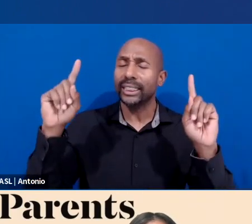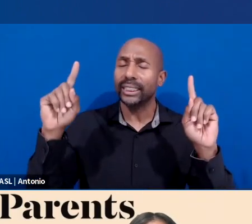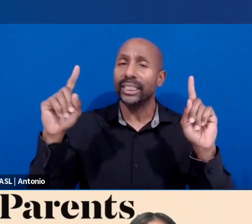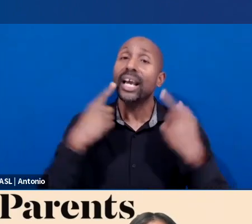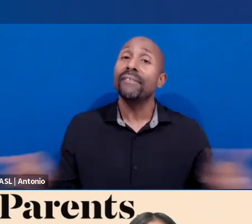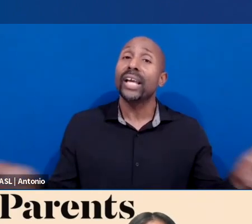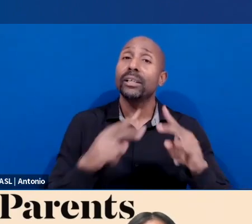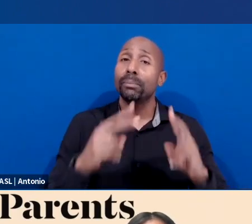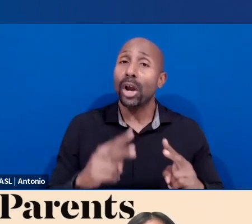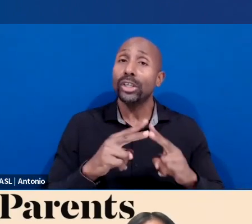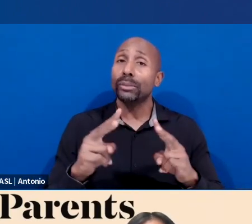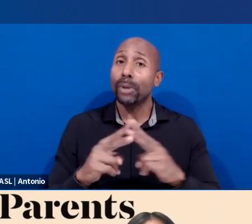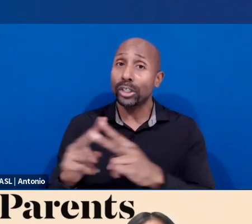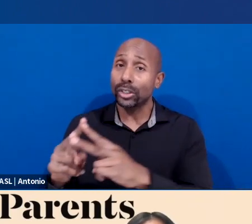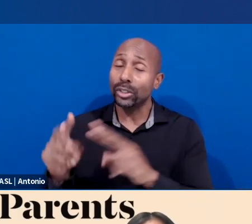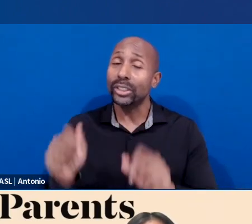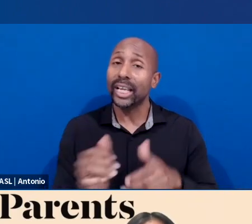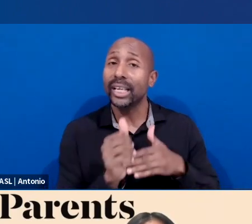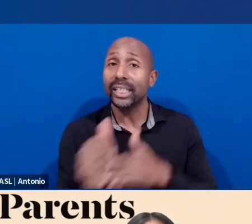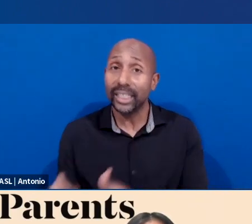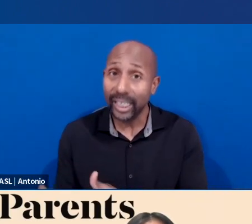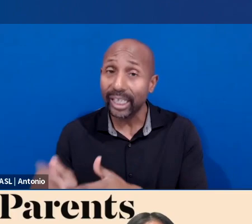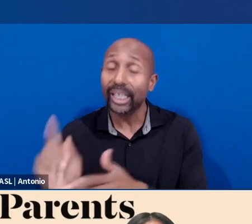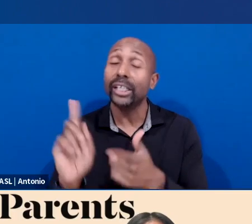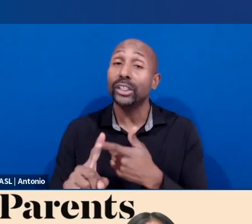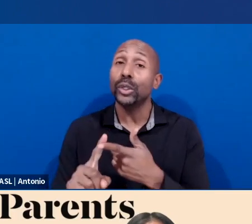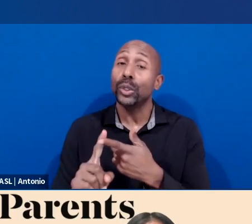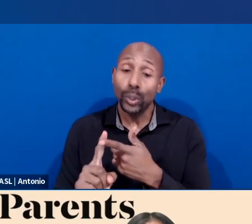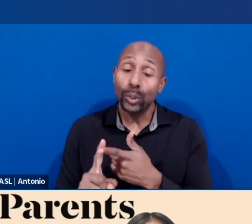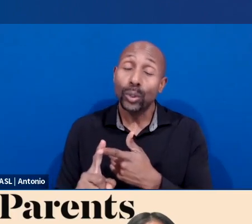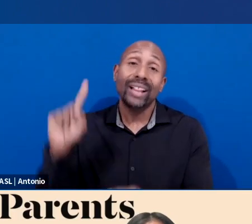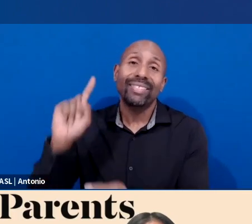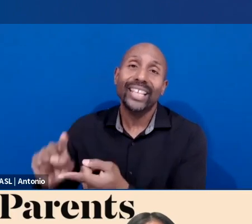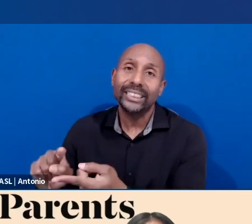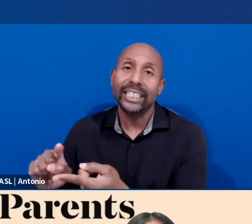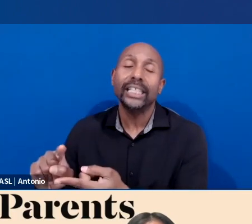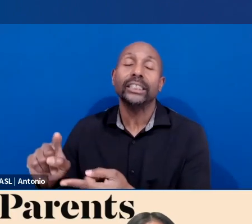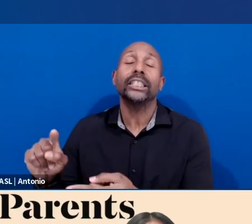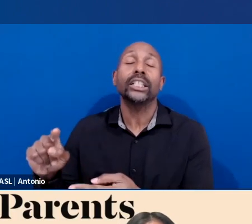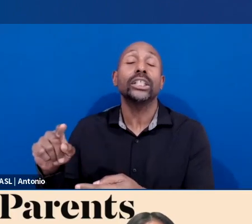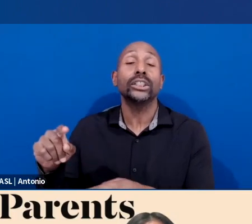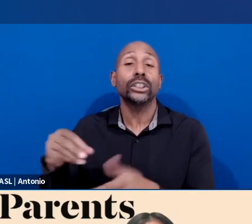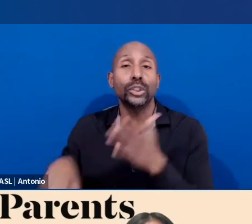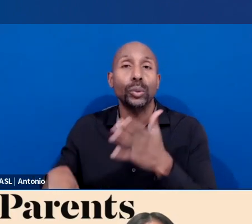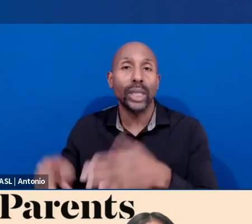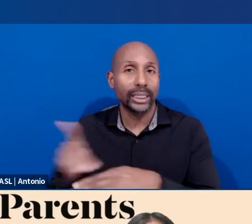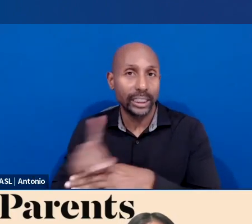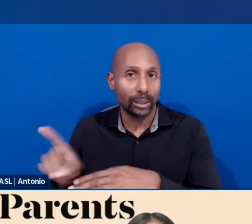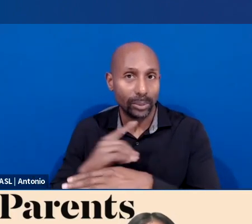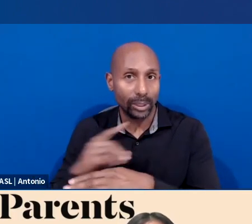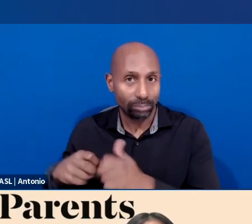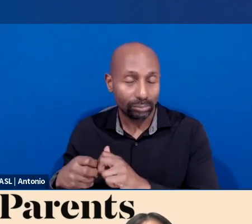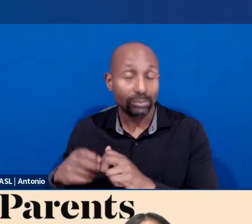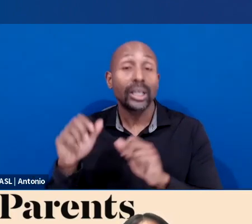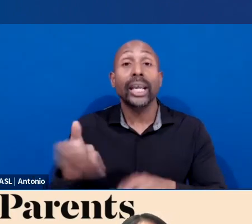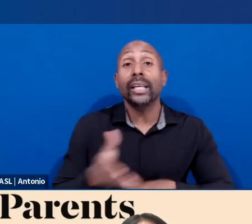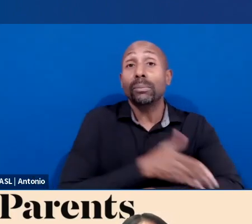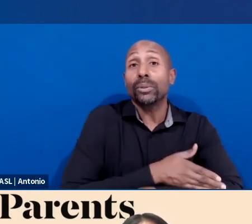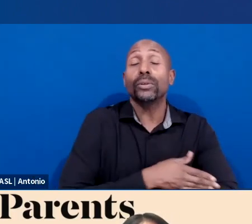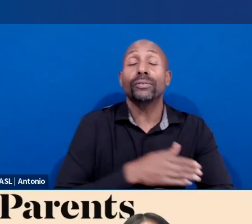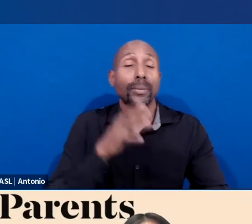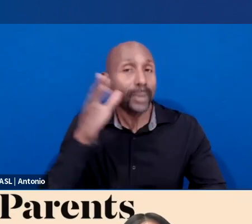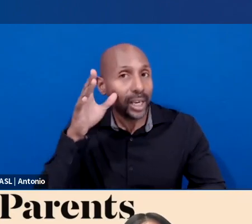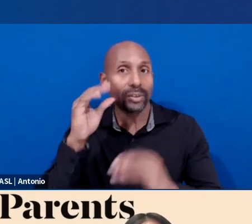partnership can lean to decreased student disciplinary issues, improved parent-teacher and teacher-student relationships,